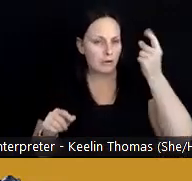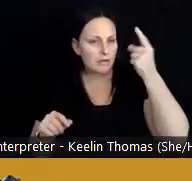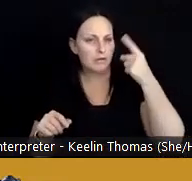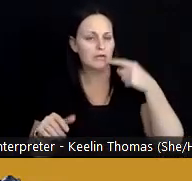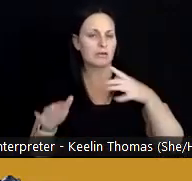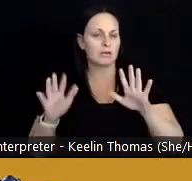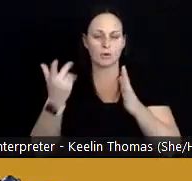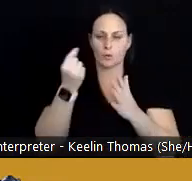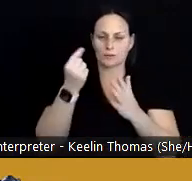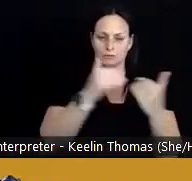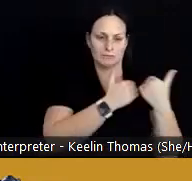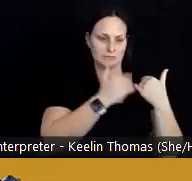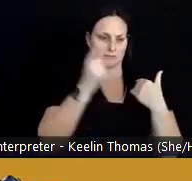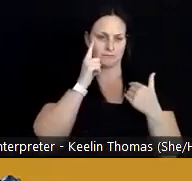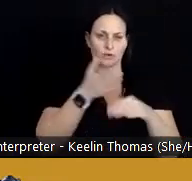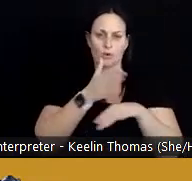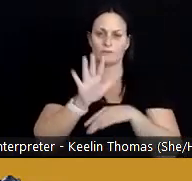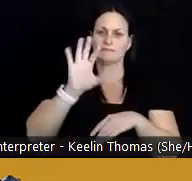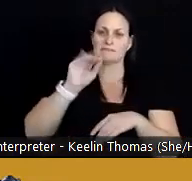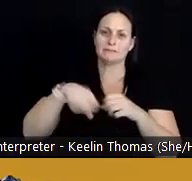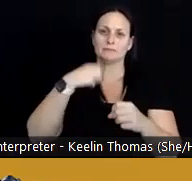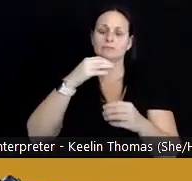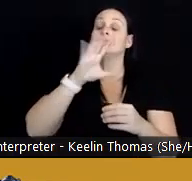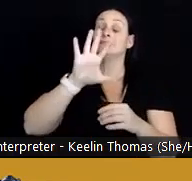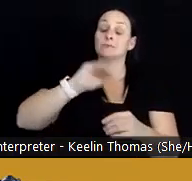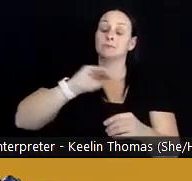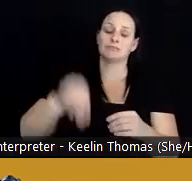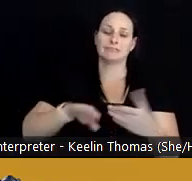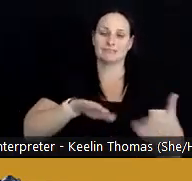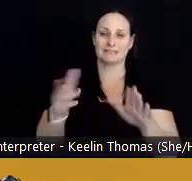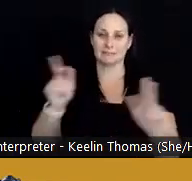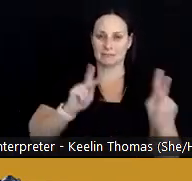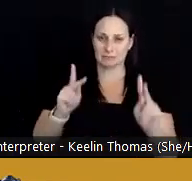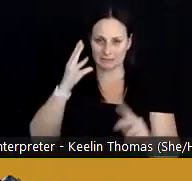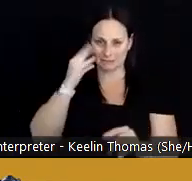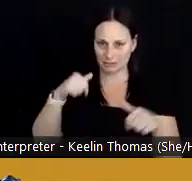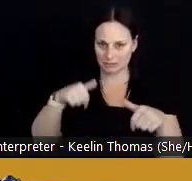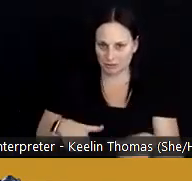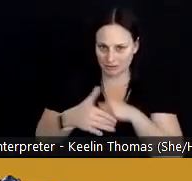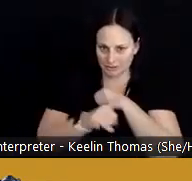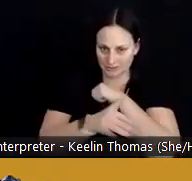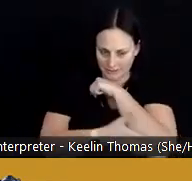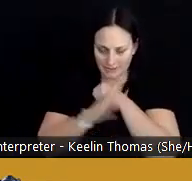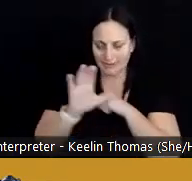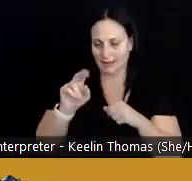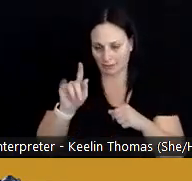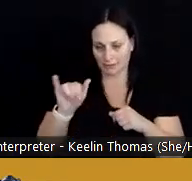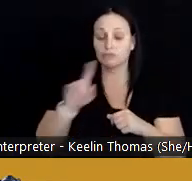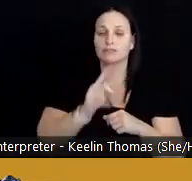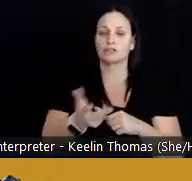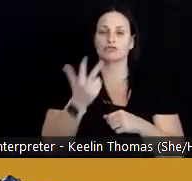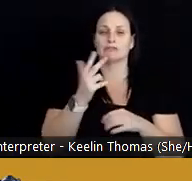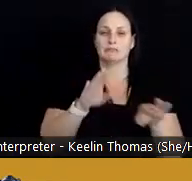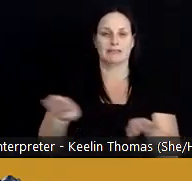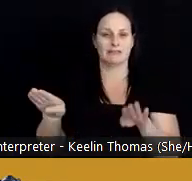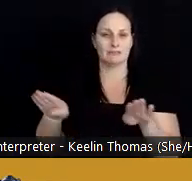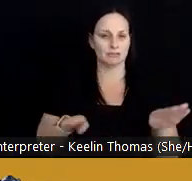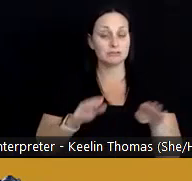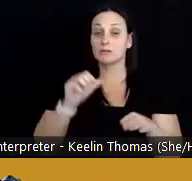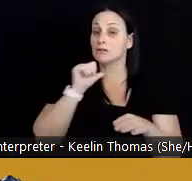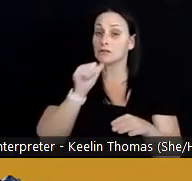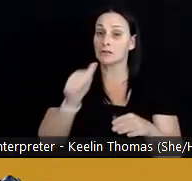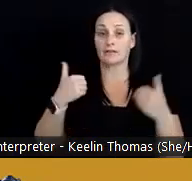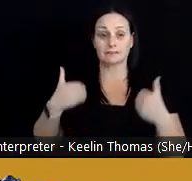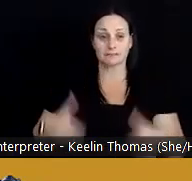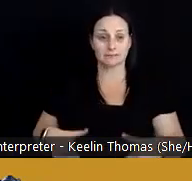responsible for over 50% of the deaths that people experience in our county. And that's three behaviors, not being physically active,